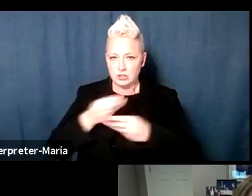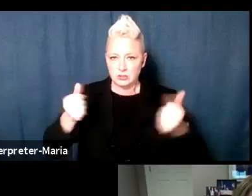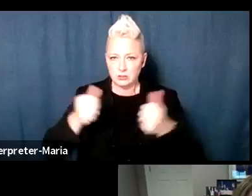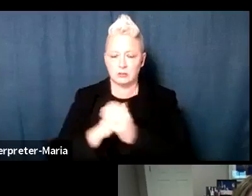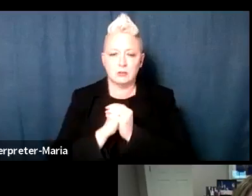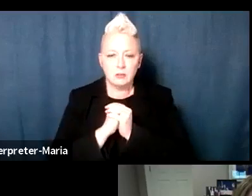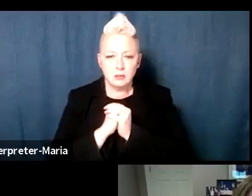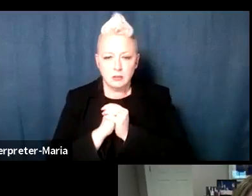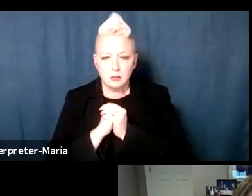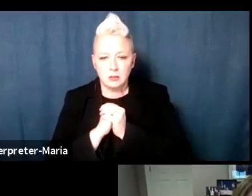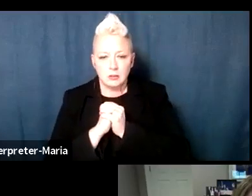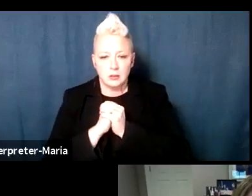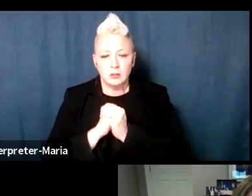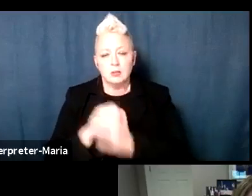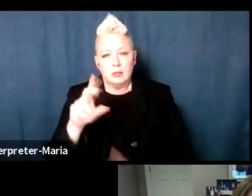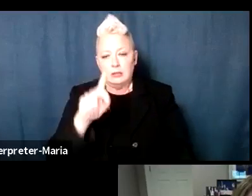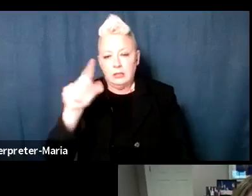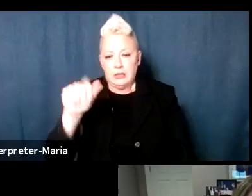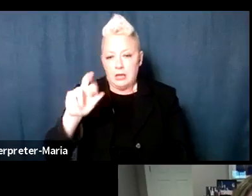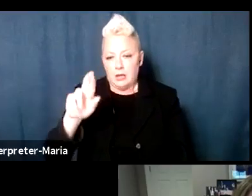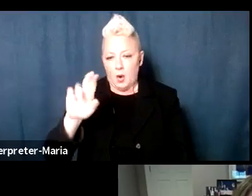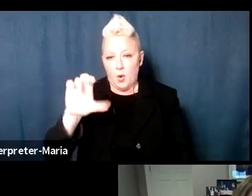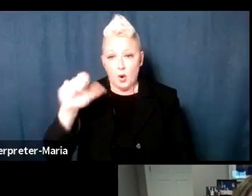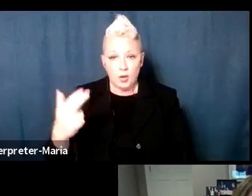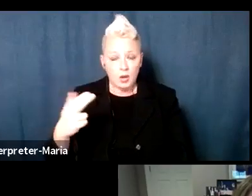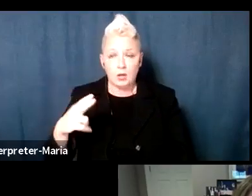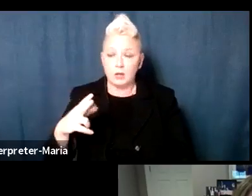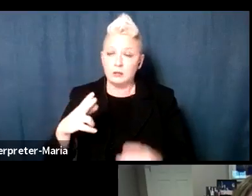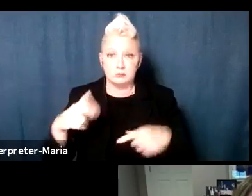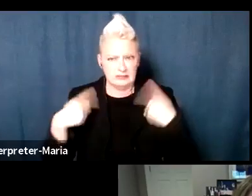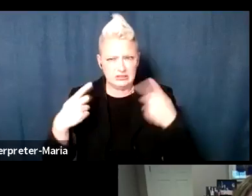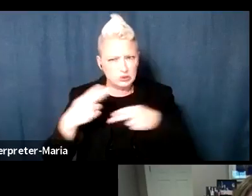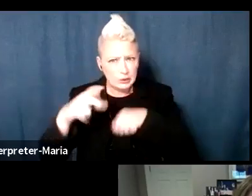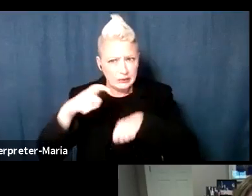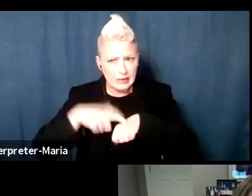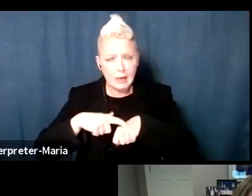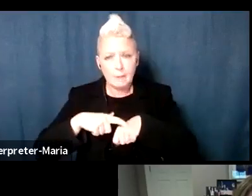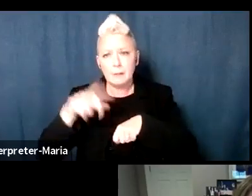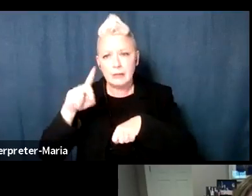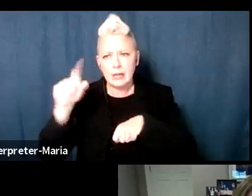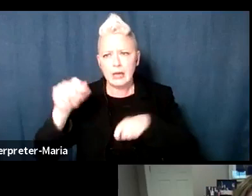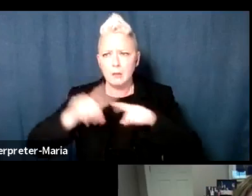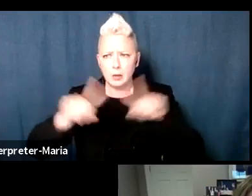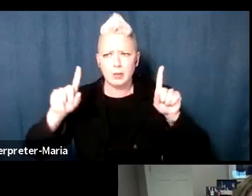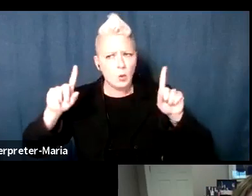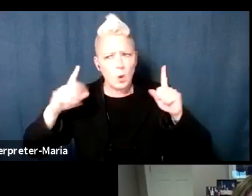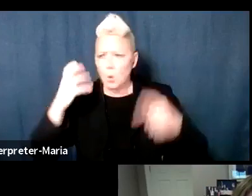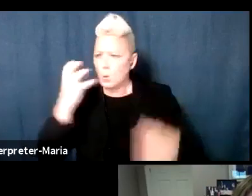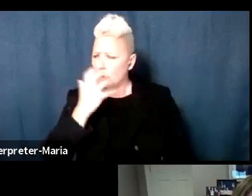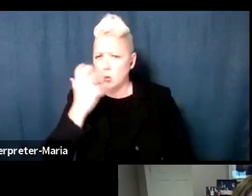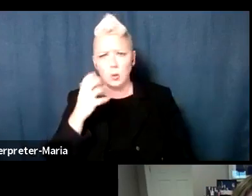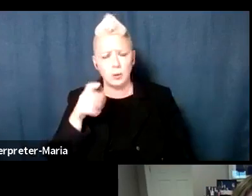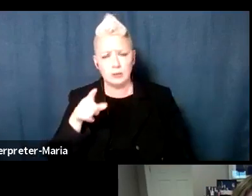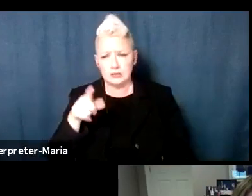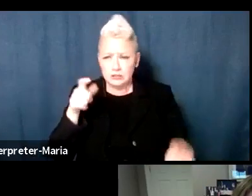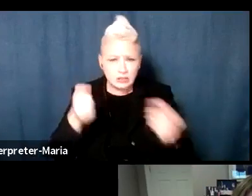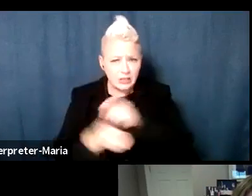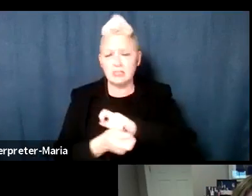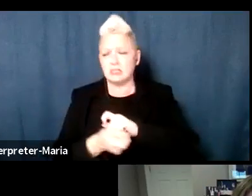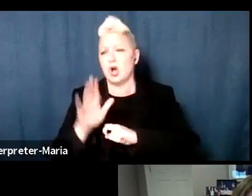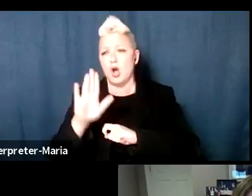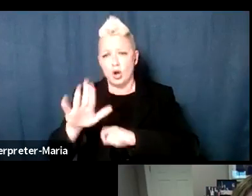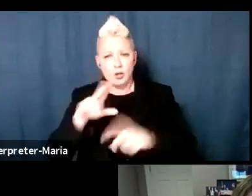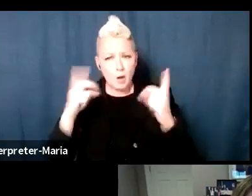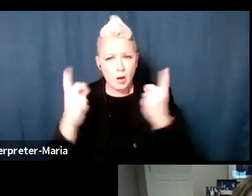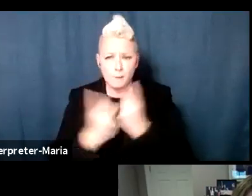Rocha has been really, in her short term in office already, really modernized and changed the look and the direction as well as